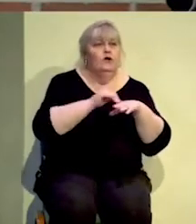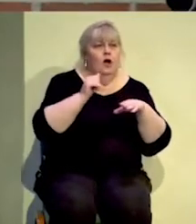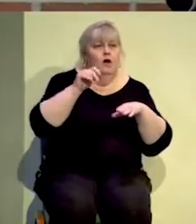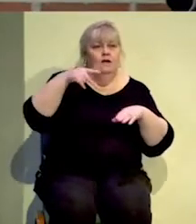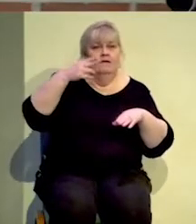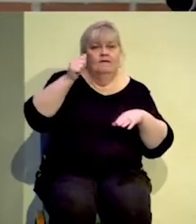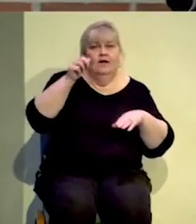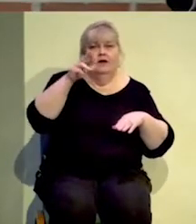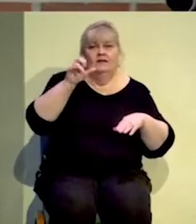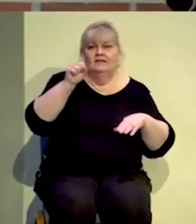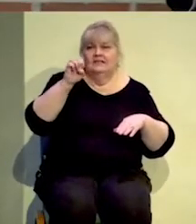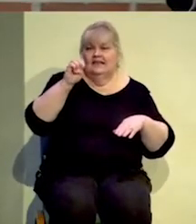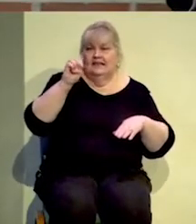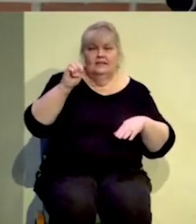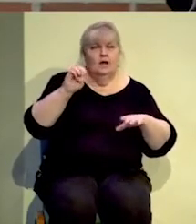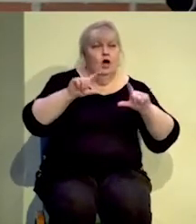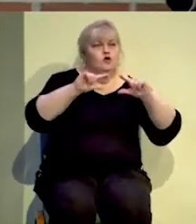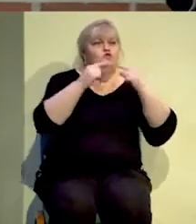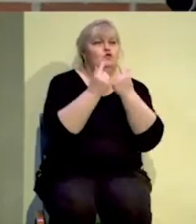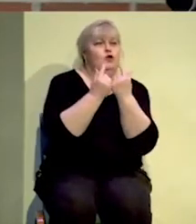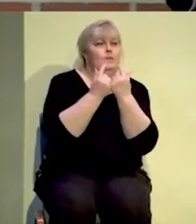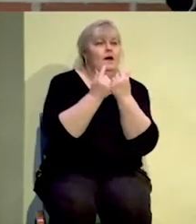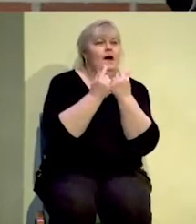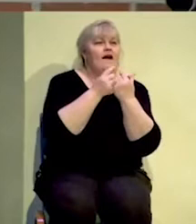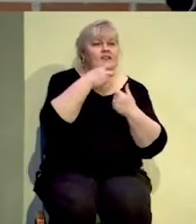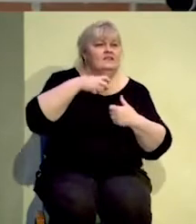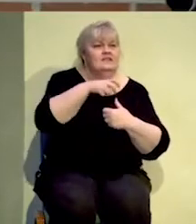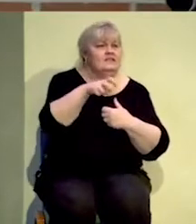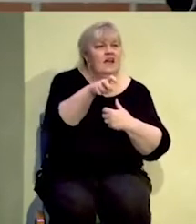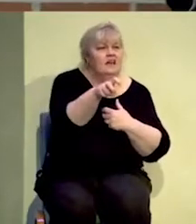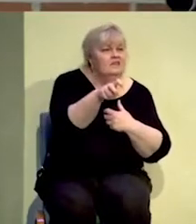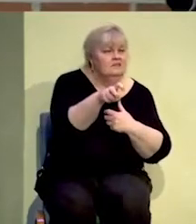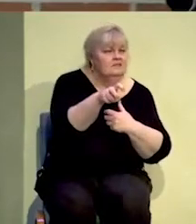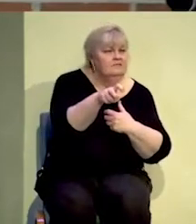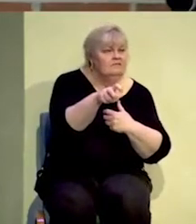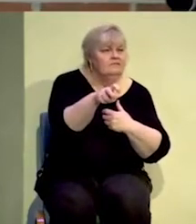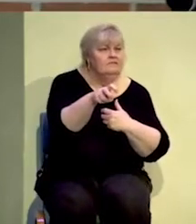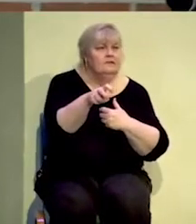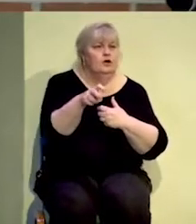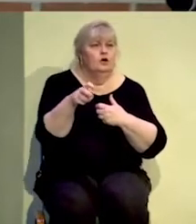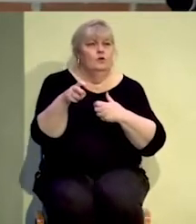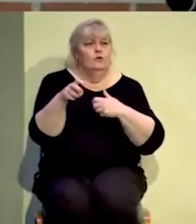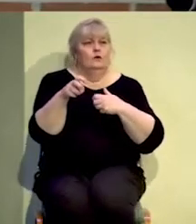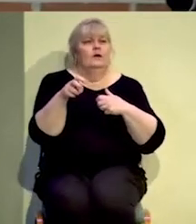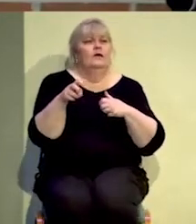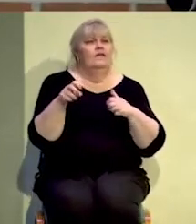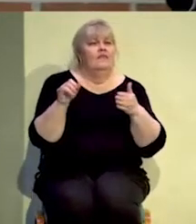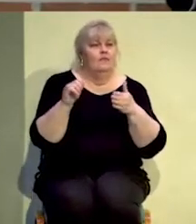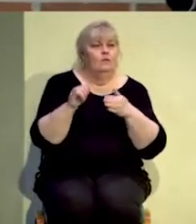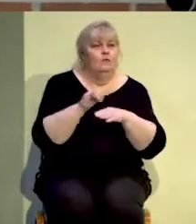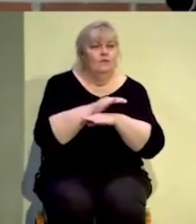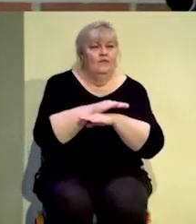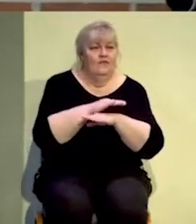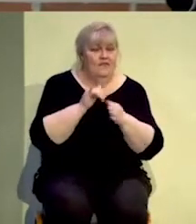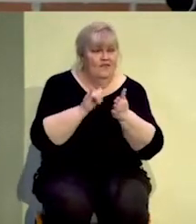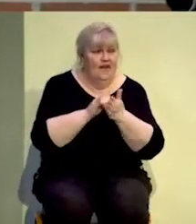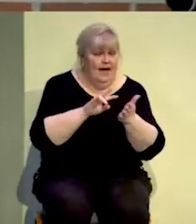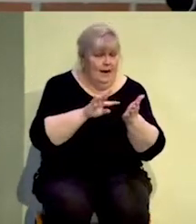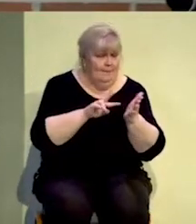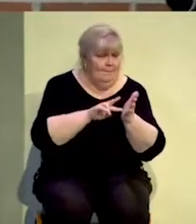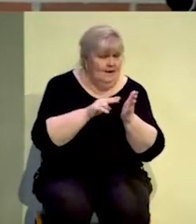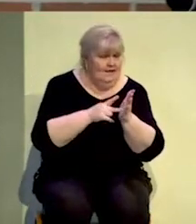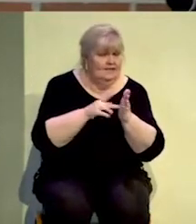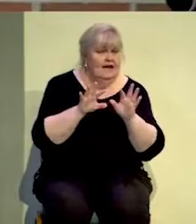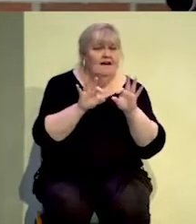brood of vipers. Now, we don't hear that word brood a lot today in the 21st century. So literally, it's a family